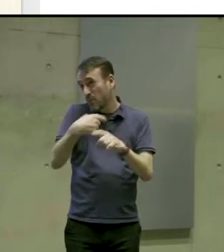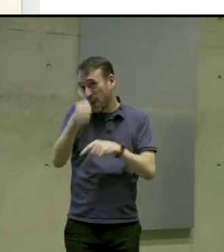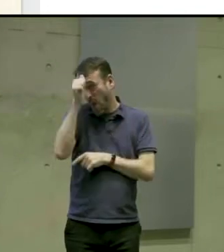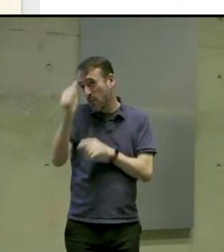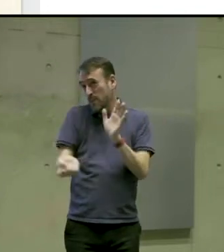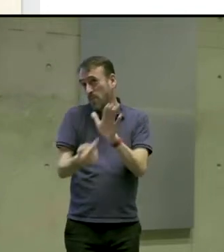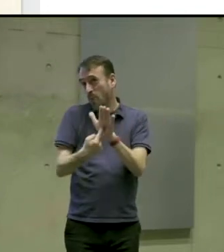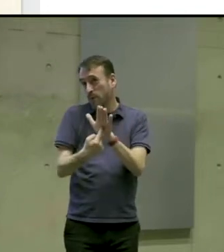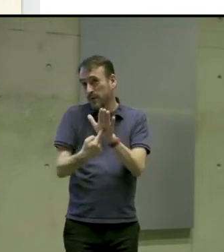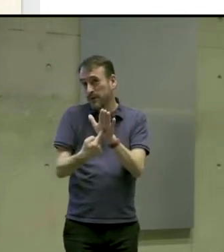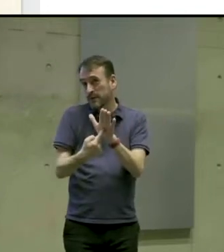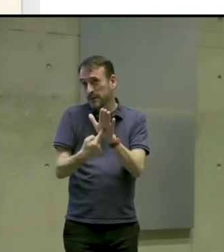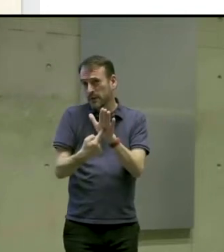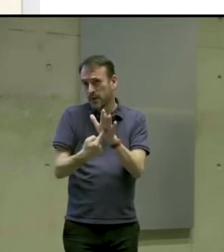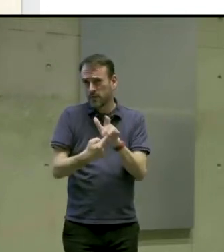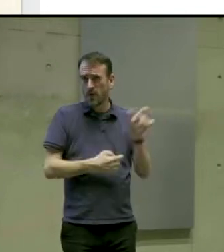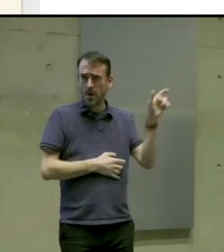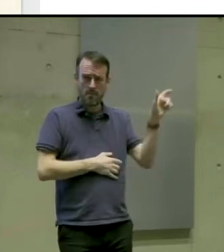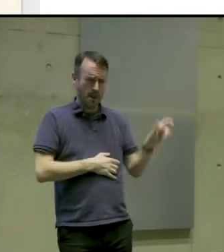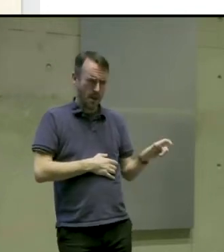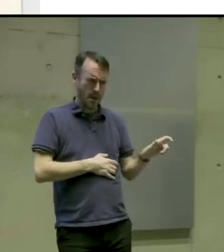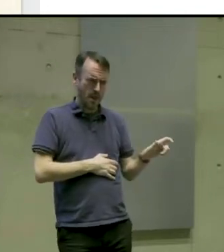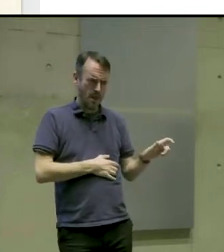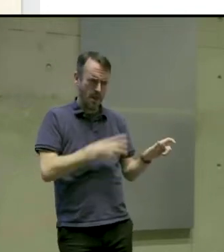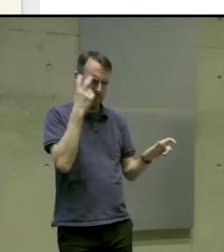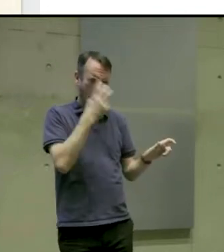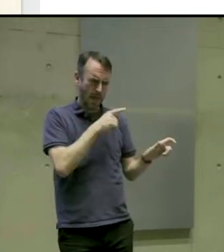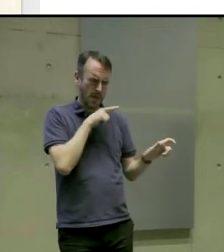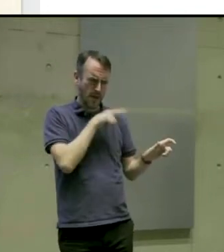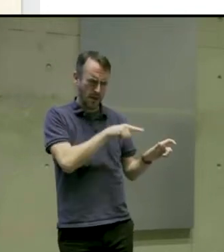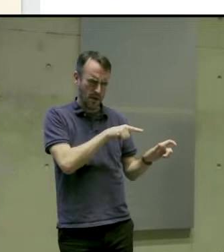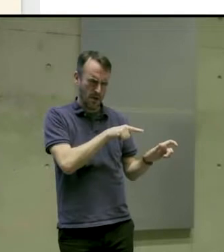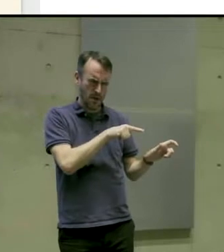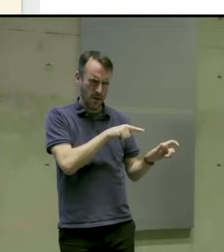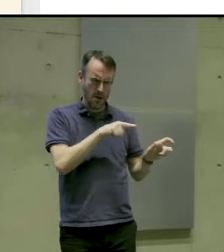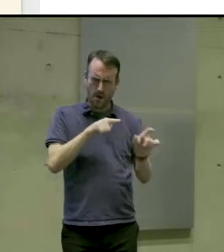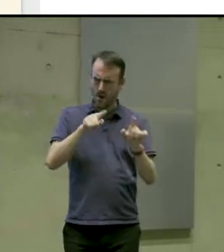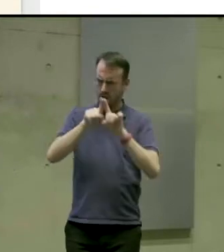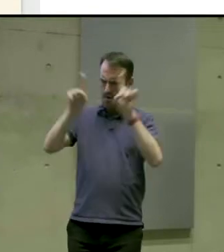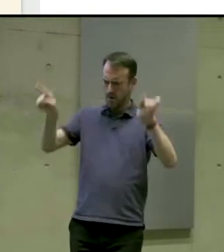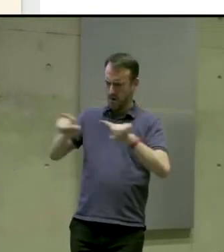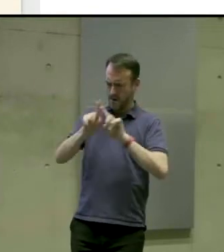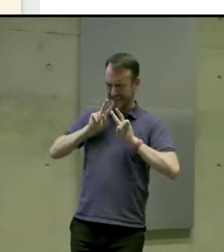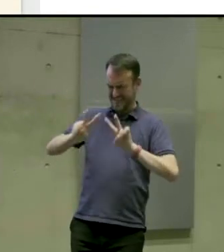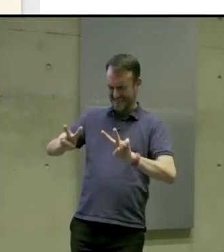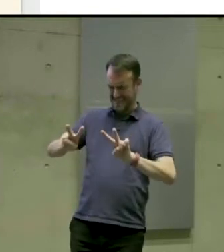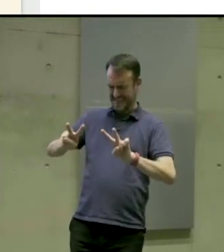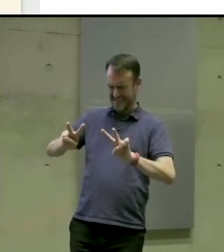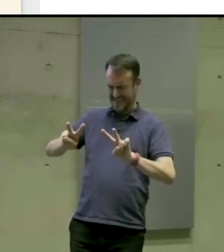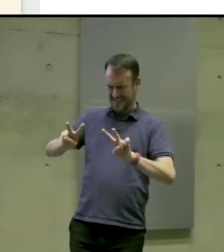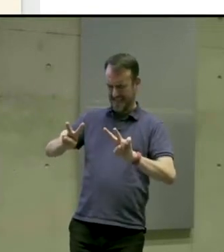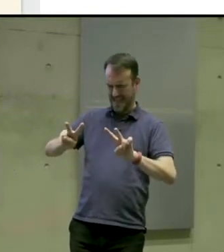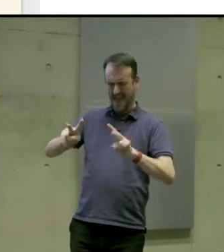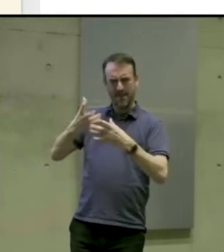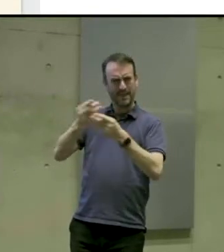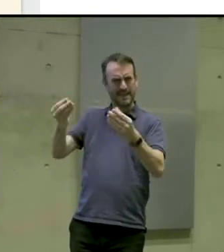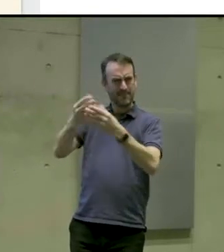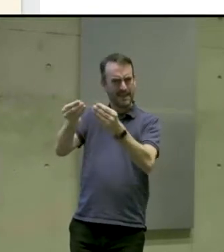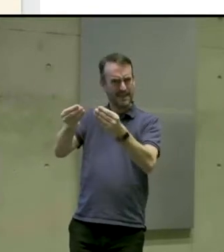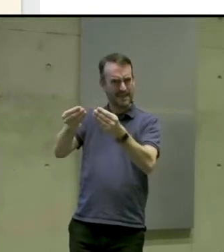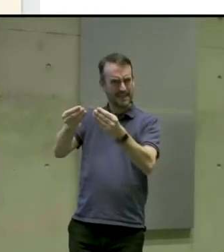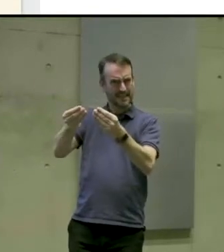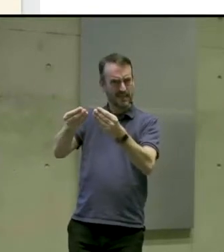a player who is blind is missing on a lot of that sort of visual hints in the